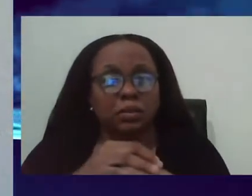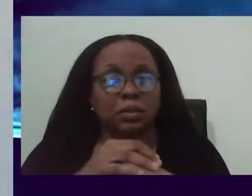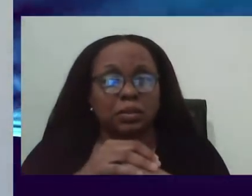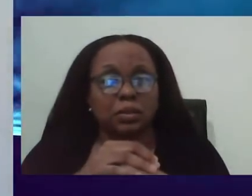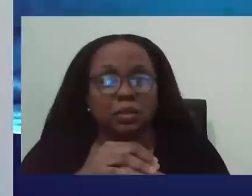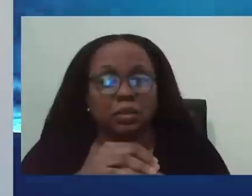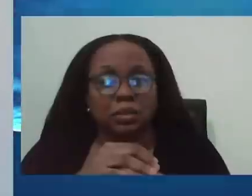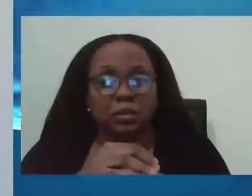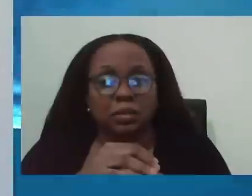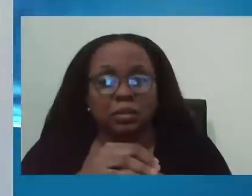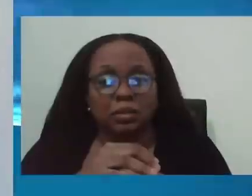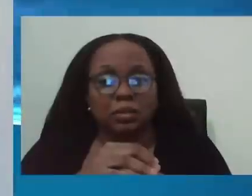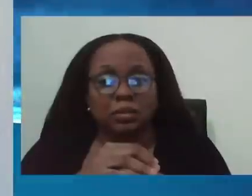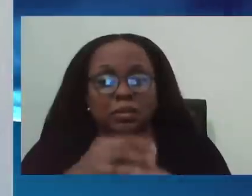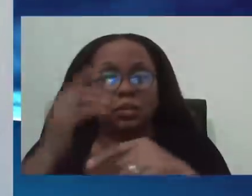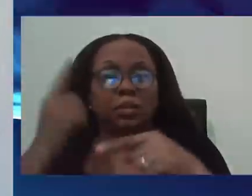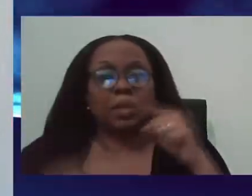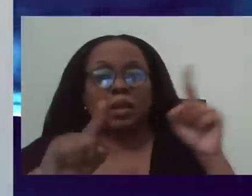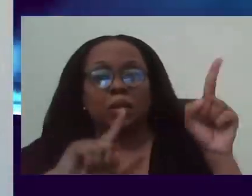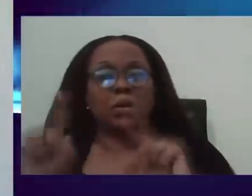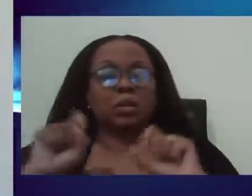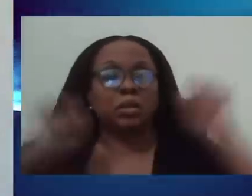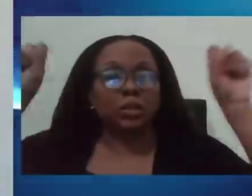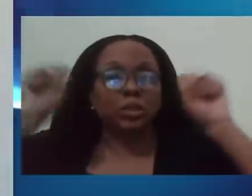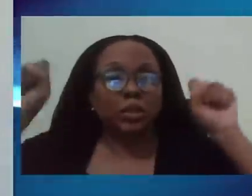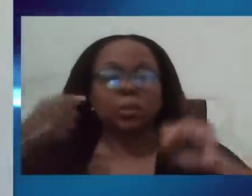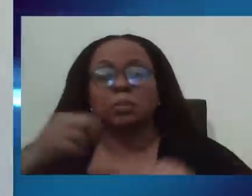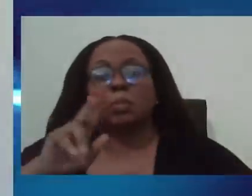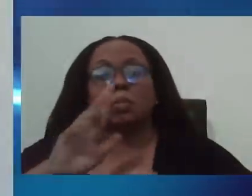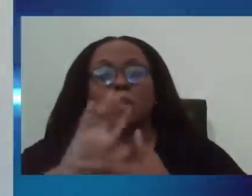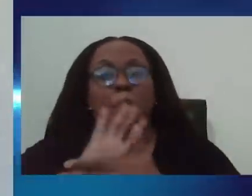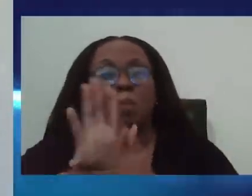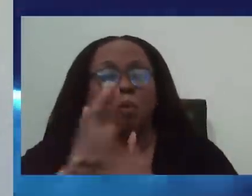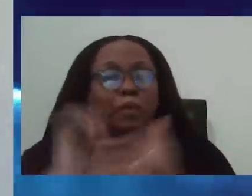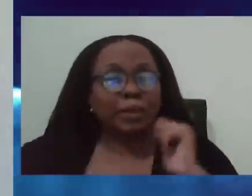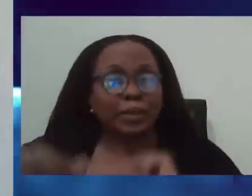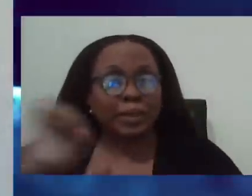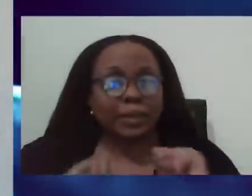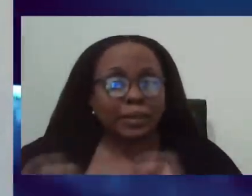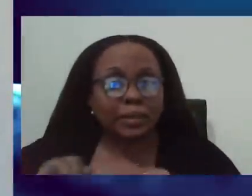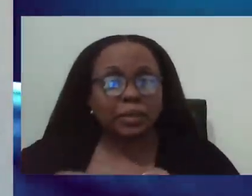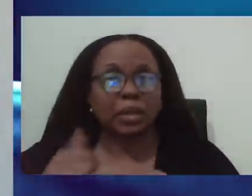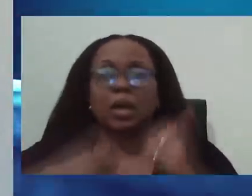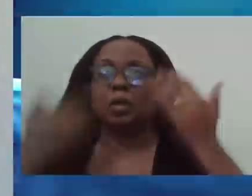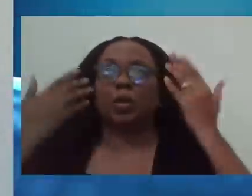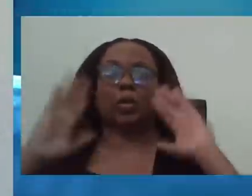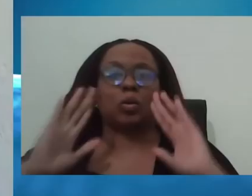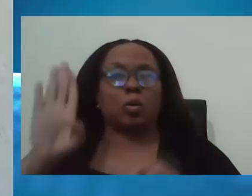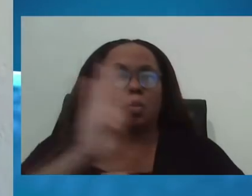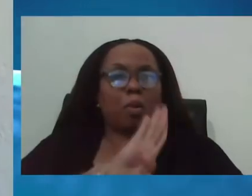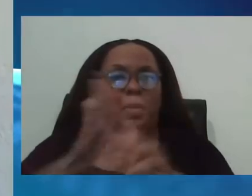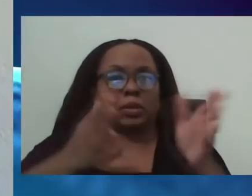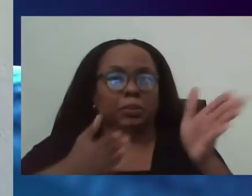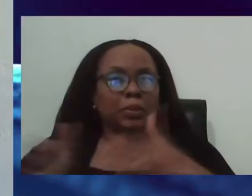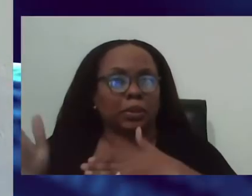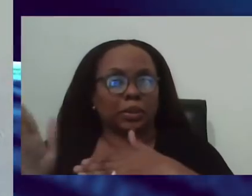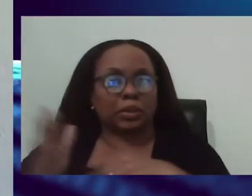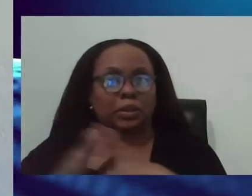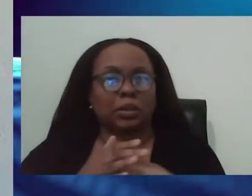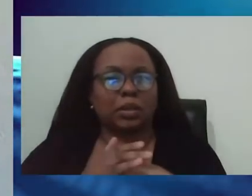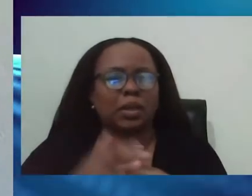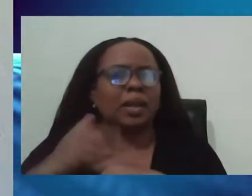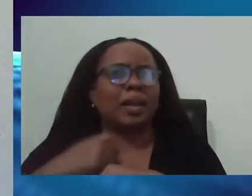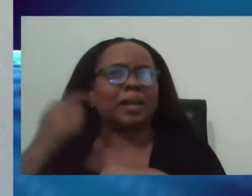can't go to gyms. You can't go to movie theaters and so on. I don't know what we are going to do. So far, I want to see hospital